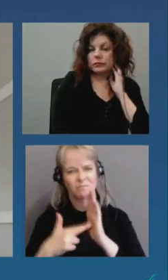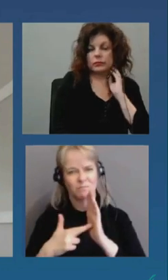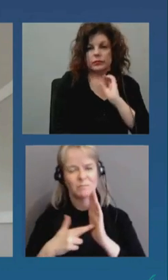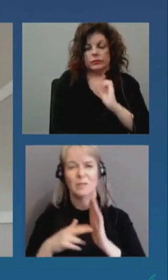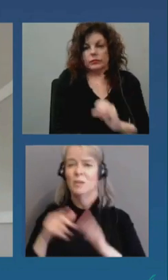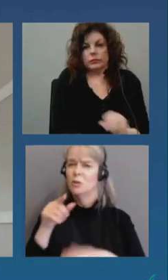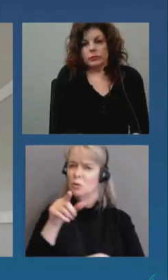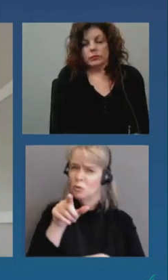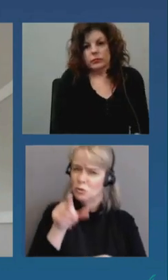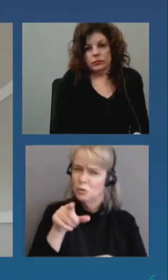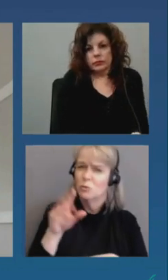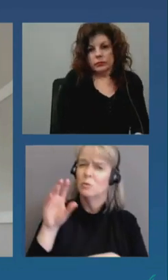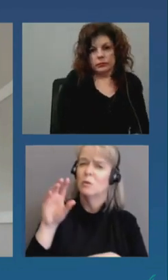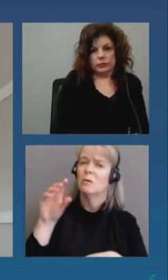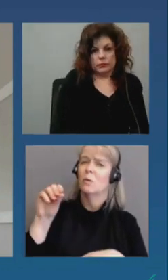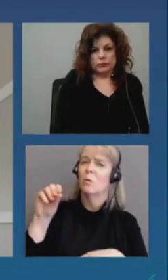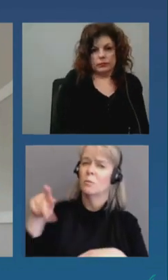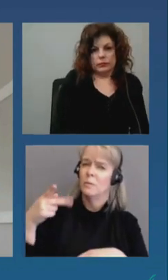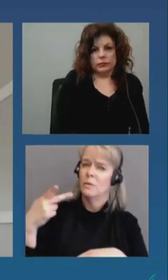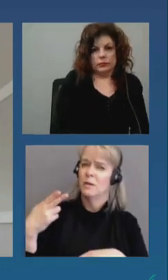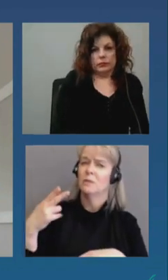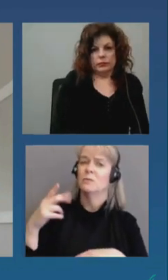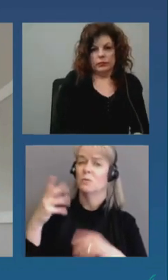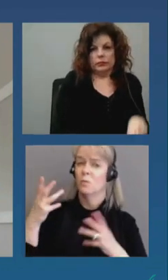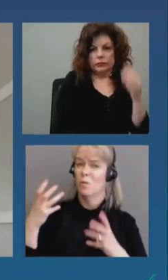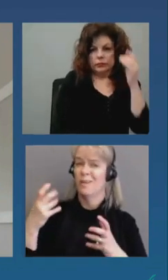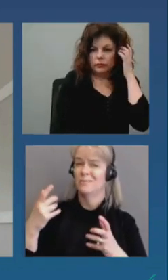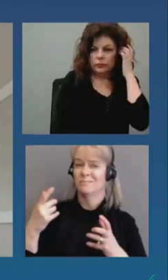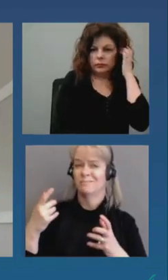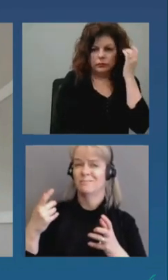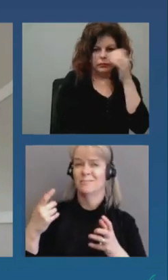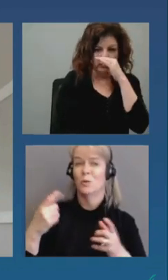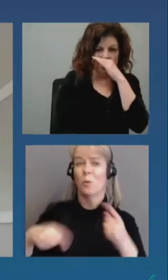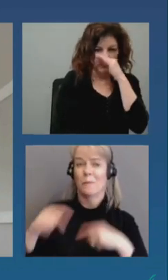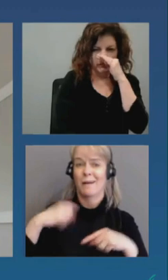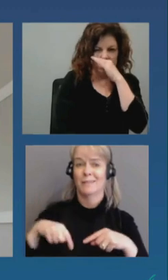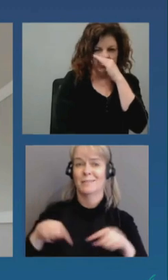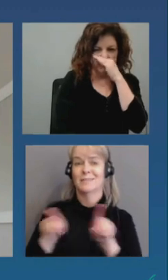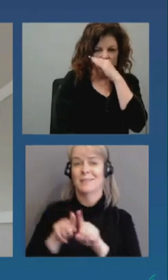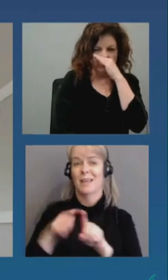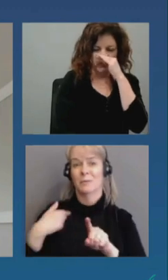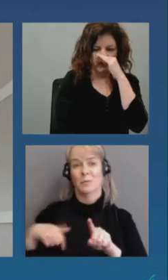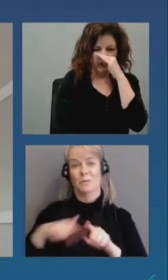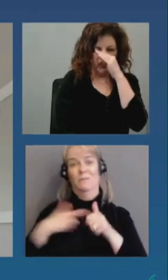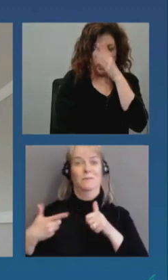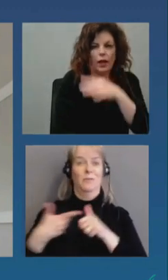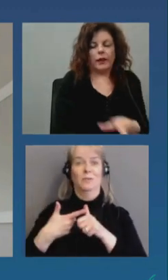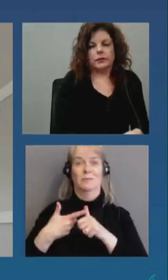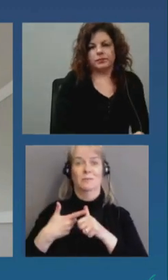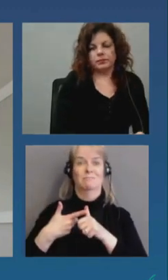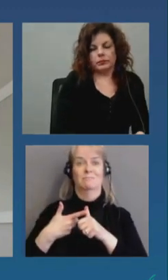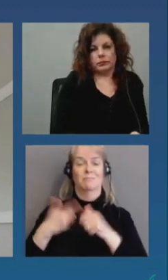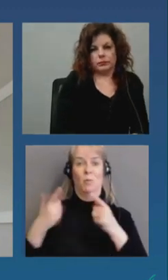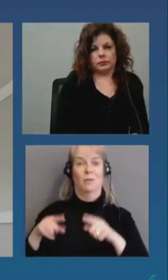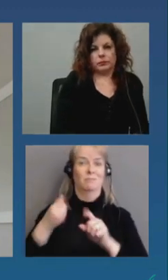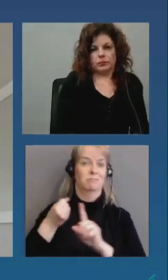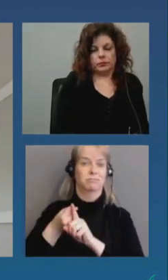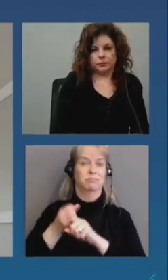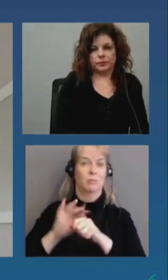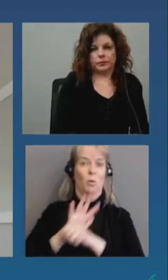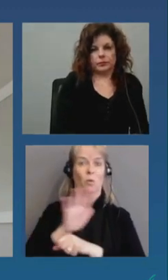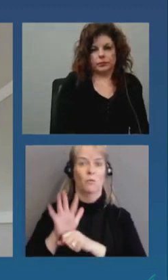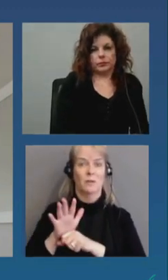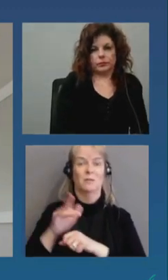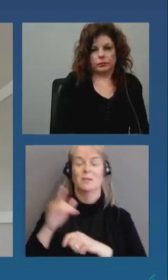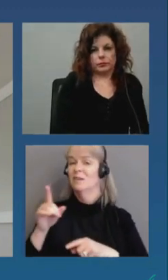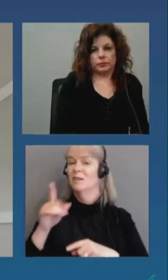what it was a year ago at the start of the pandemic where only restaurants are open for takeout and most non-essential businesses can't